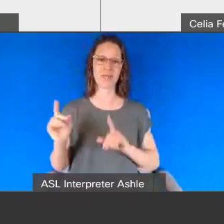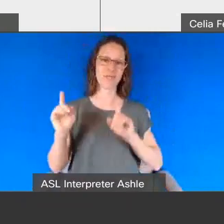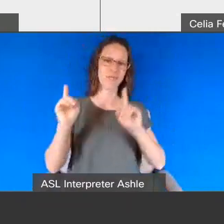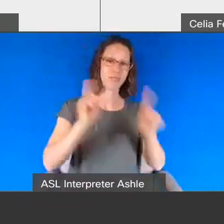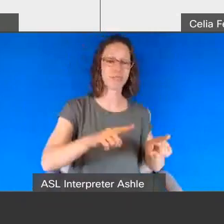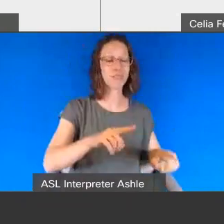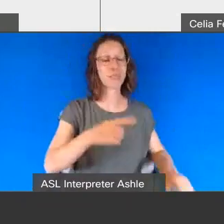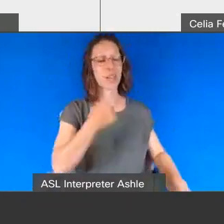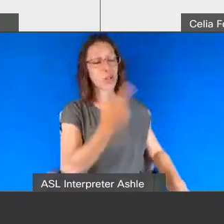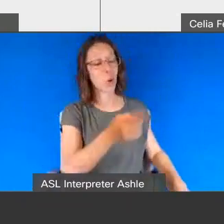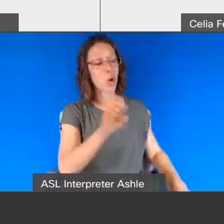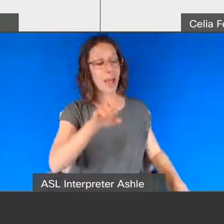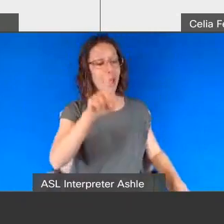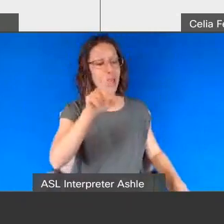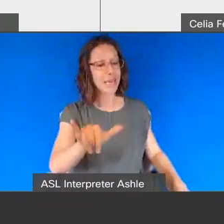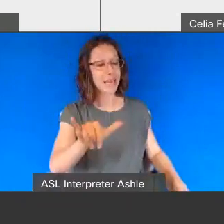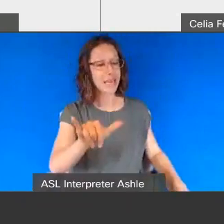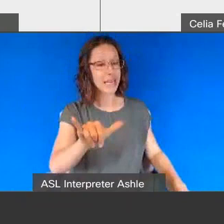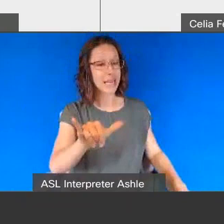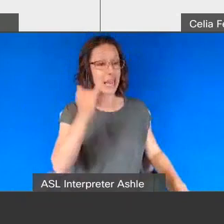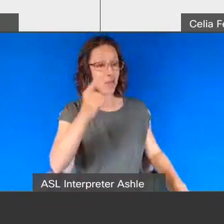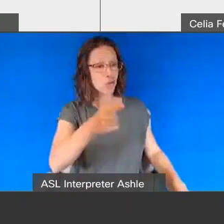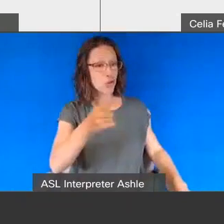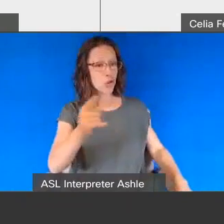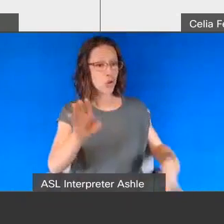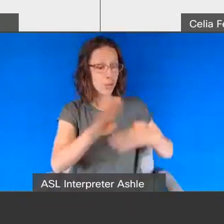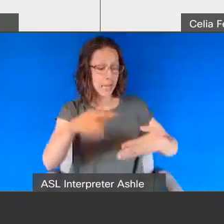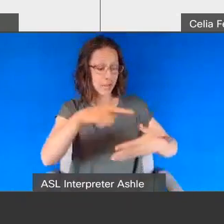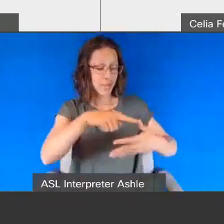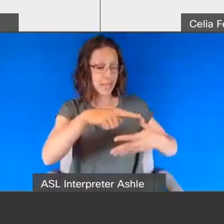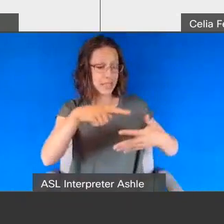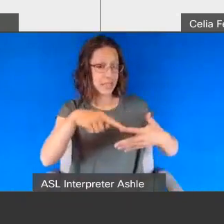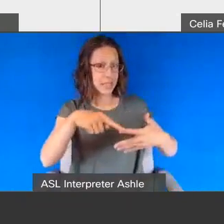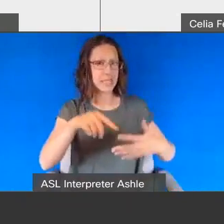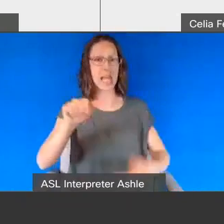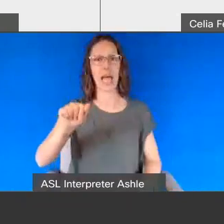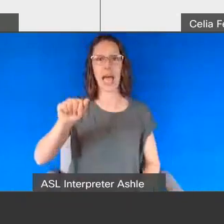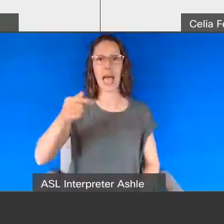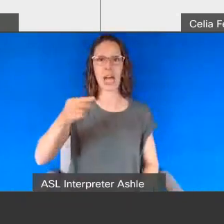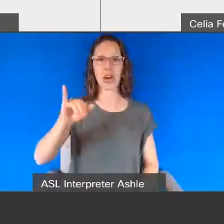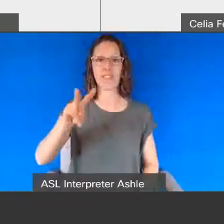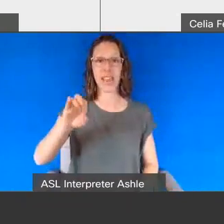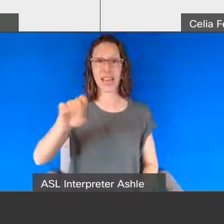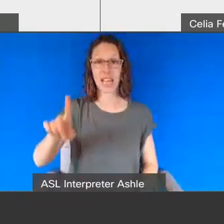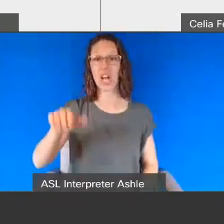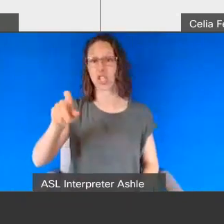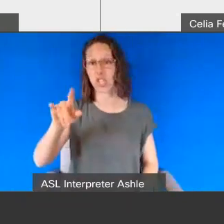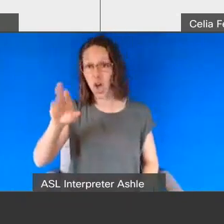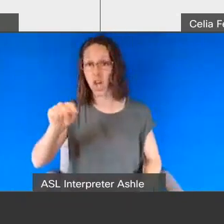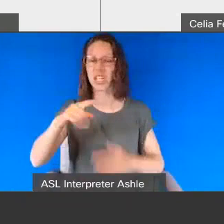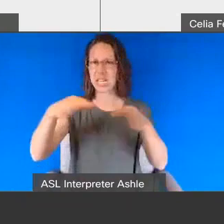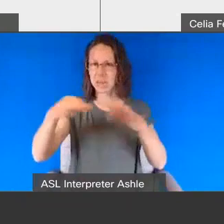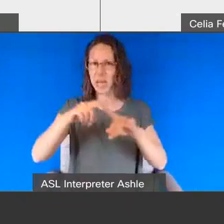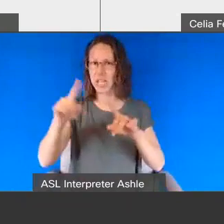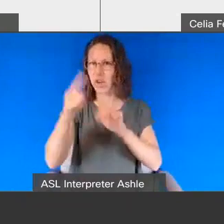if you do this this is aggravated assault if you do this this is recklessly endangering another person if you do this this is called criminal mischief